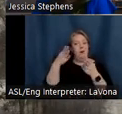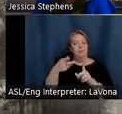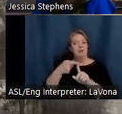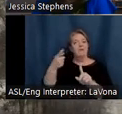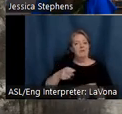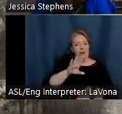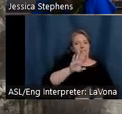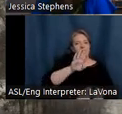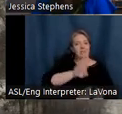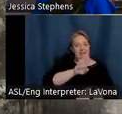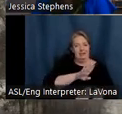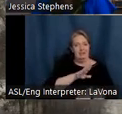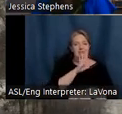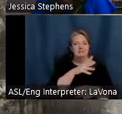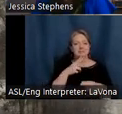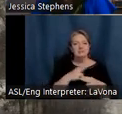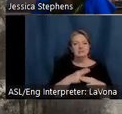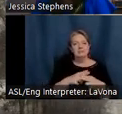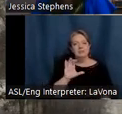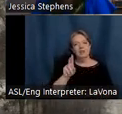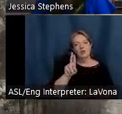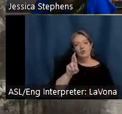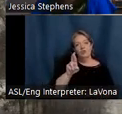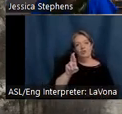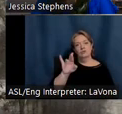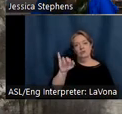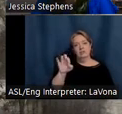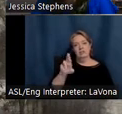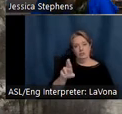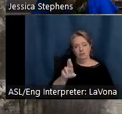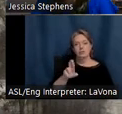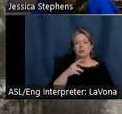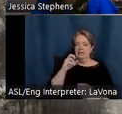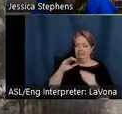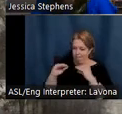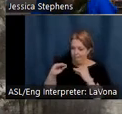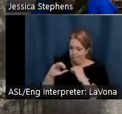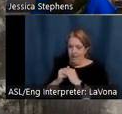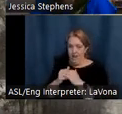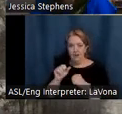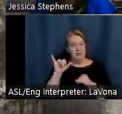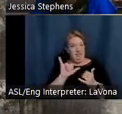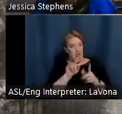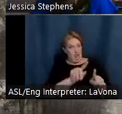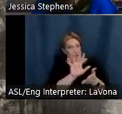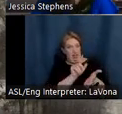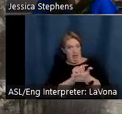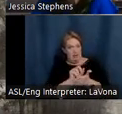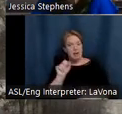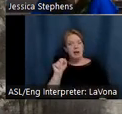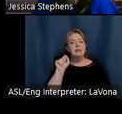curier. It was during this time that Steele discovered his love for landscape painting in plain air.